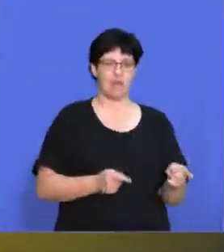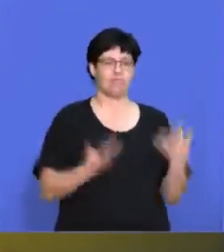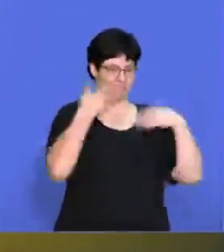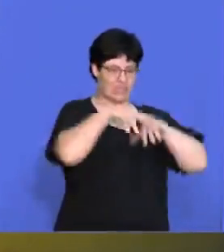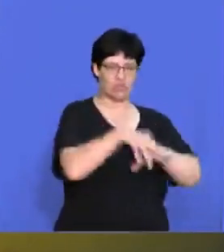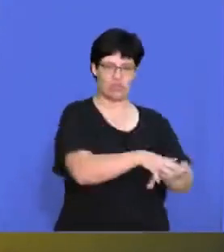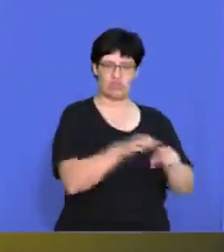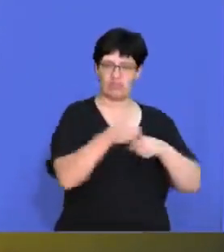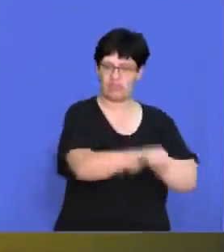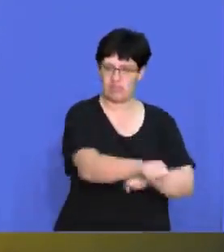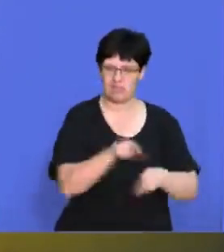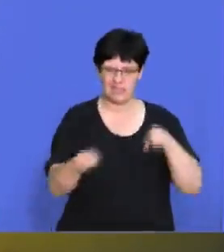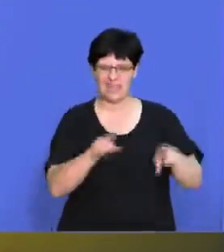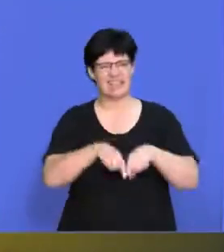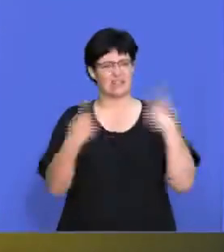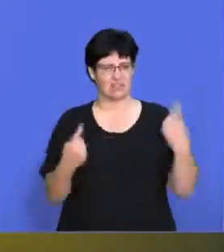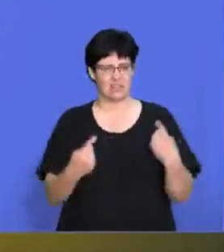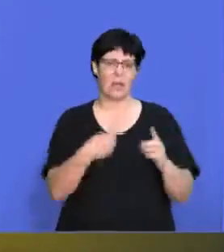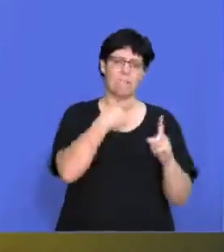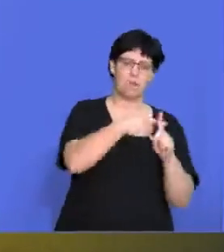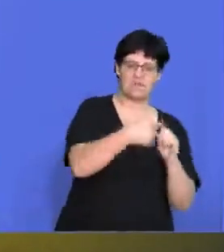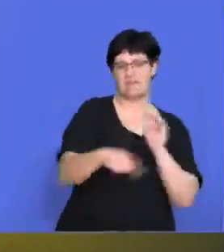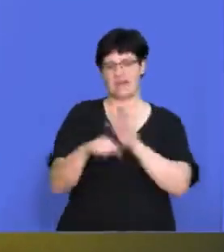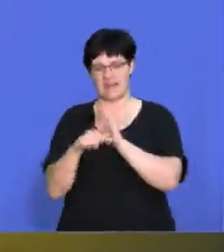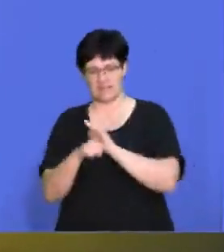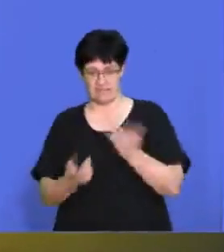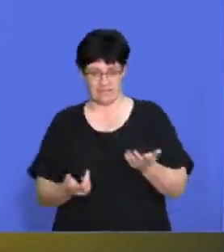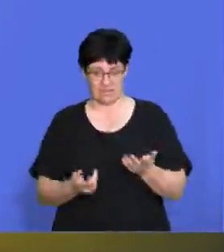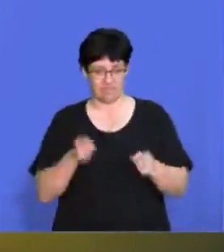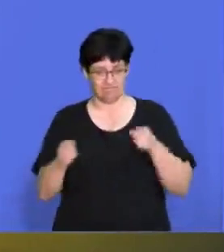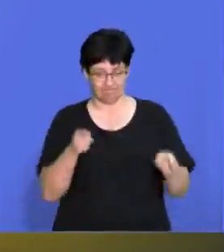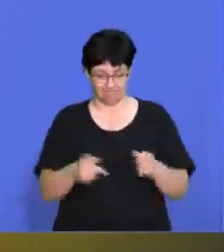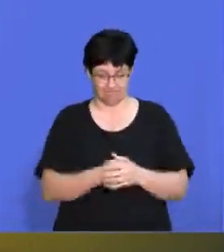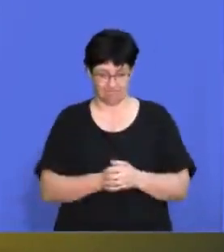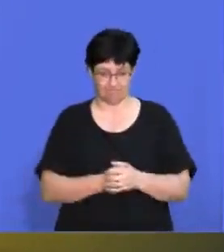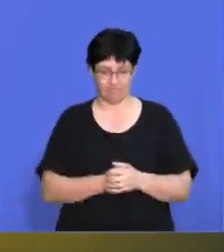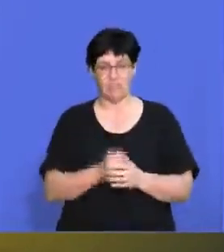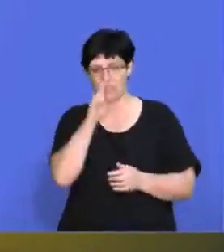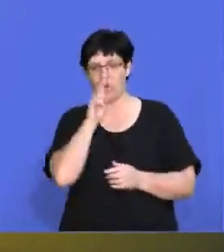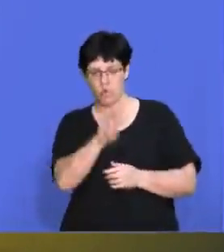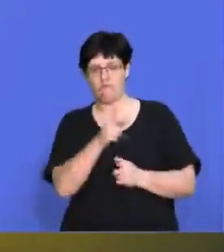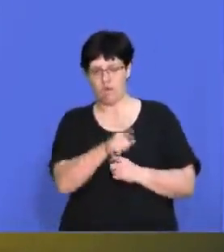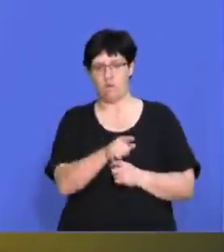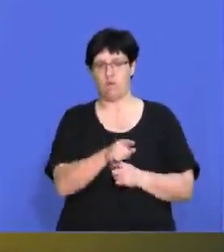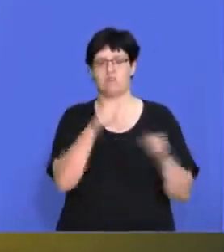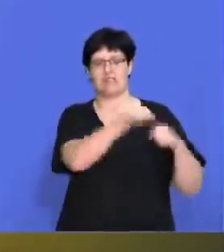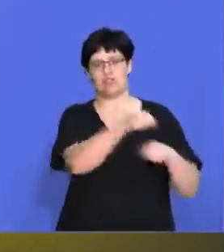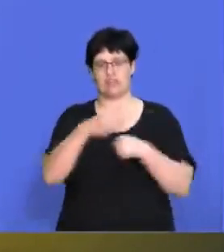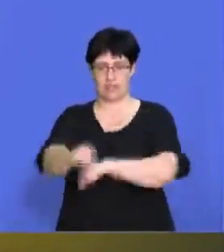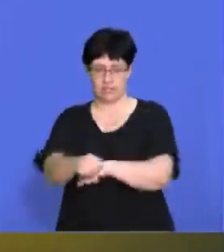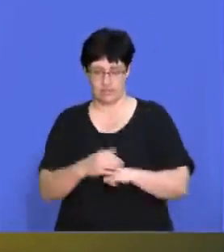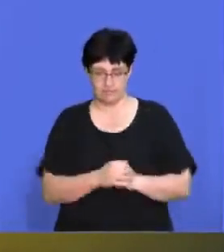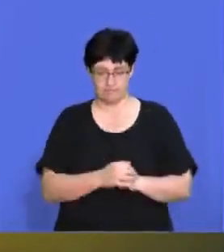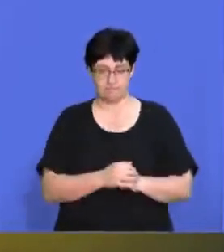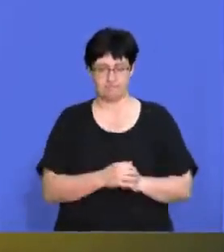integration strategies? So we've got to look at all the pros and cons, the advantages, advantages and disadvantages of those particular